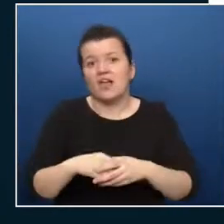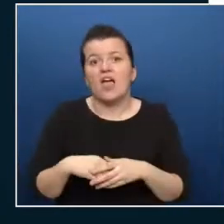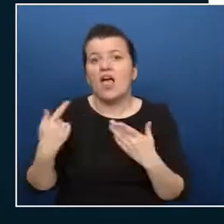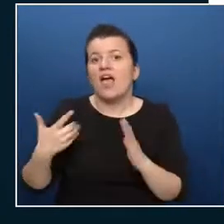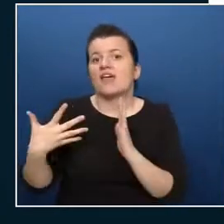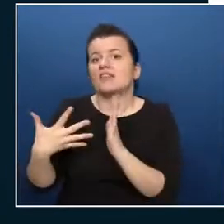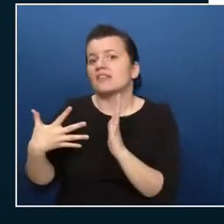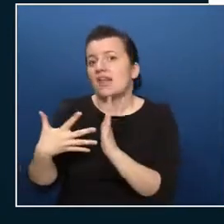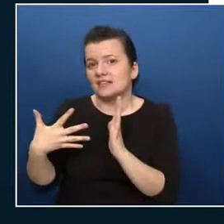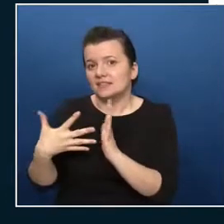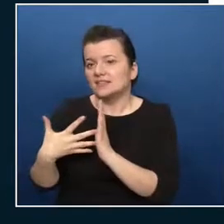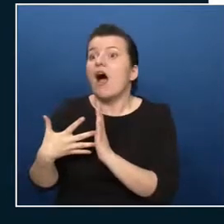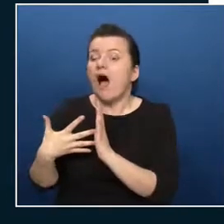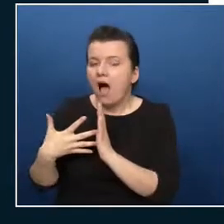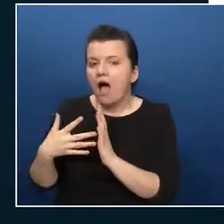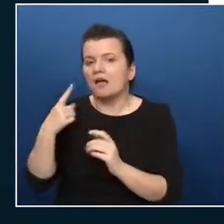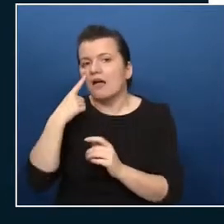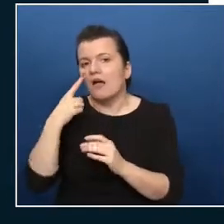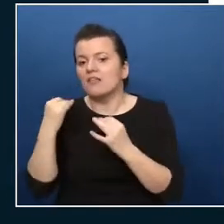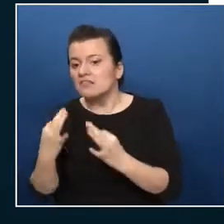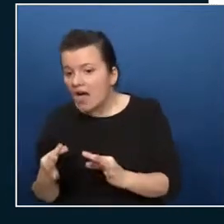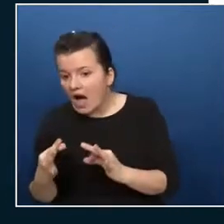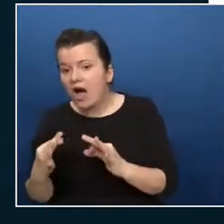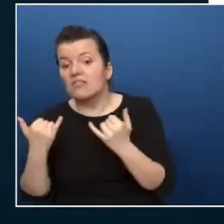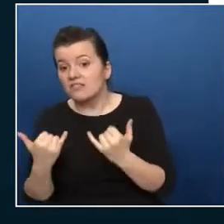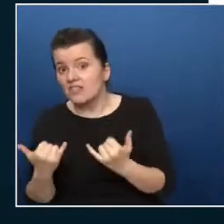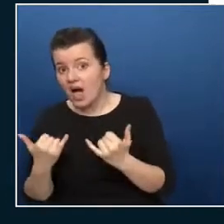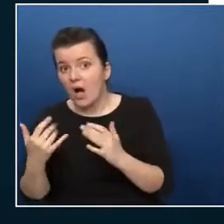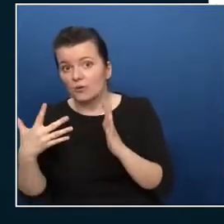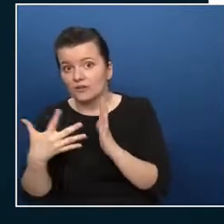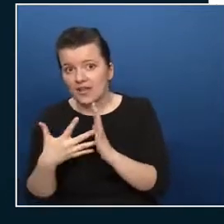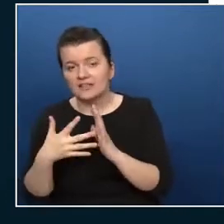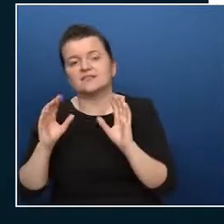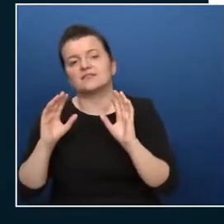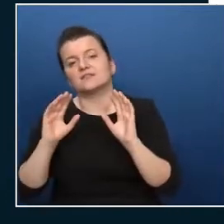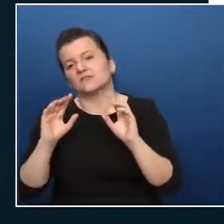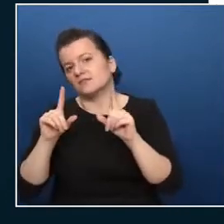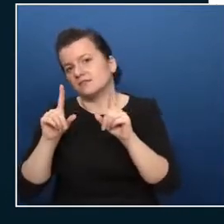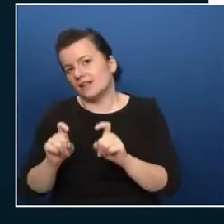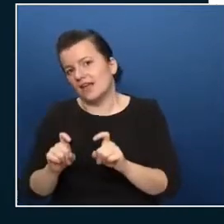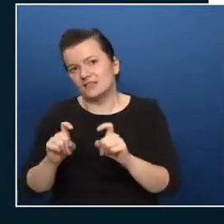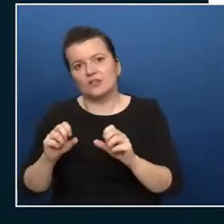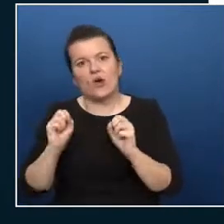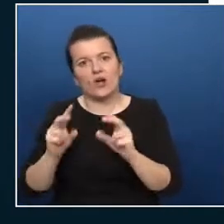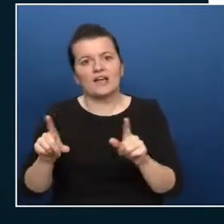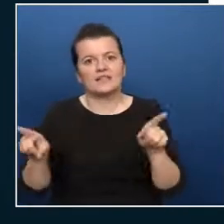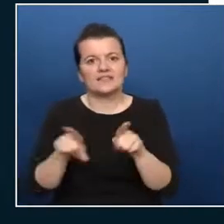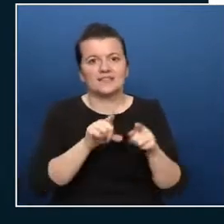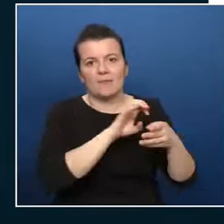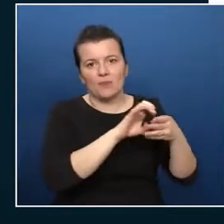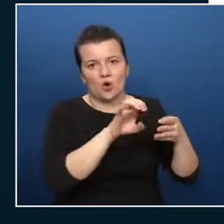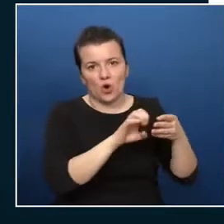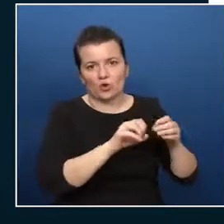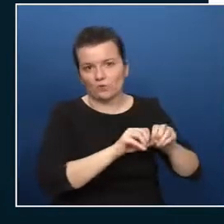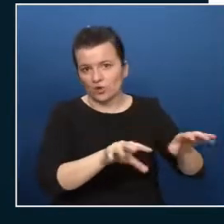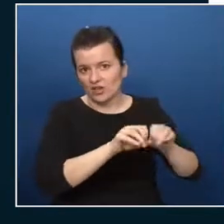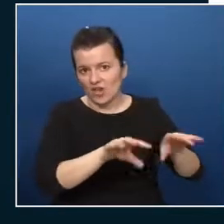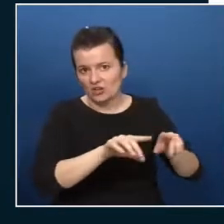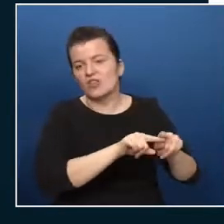so you need need a certain test environment you just deploy that based on the same code you use in production so if you like a